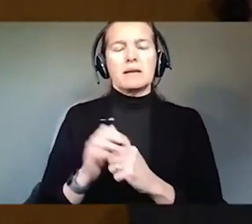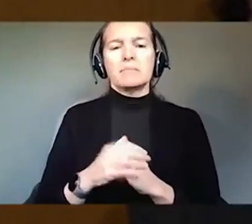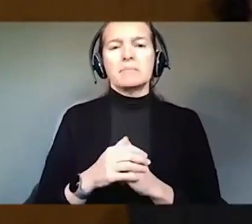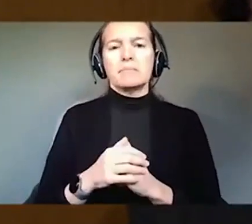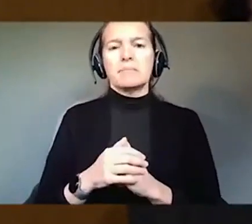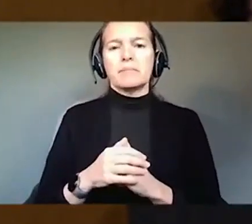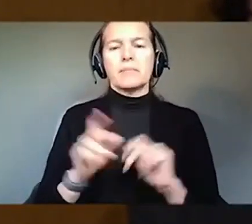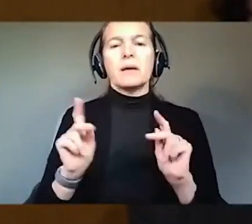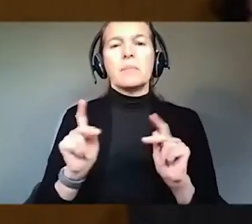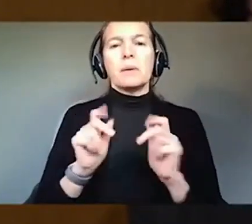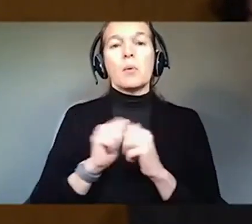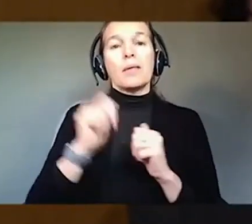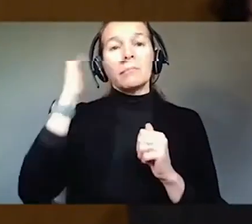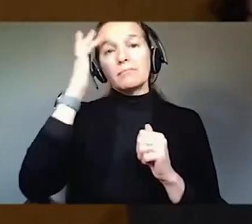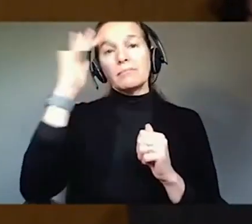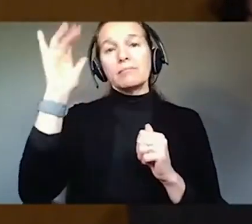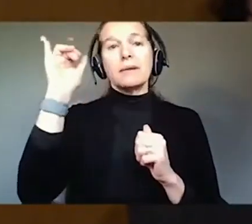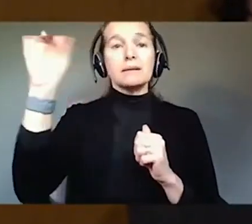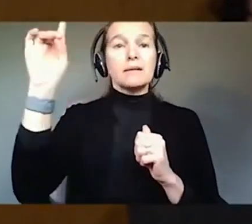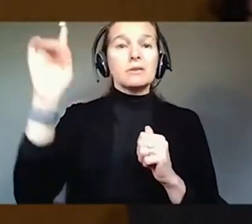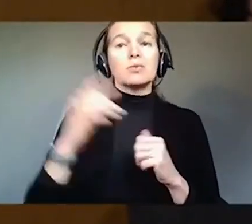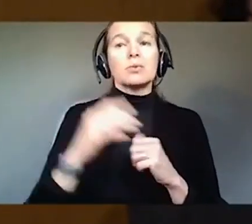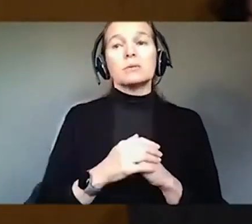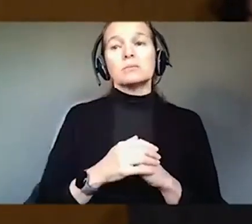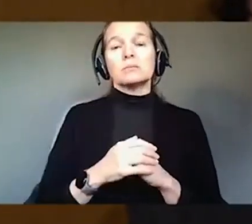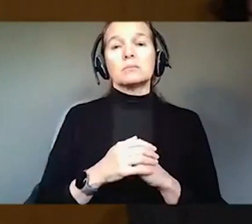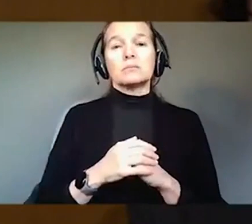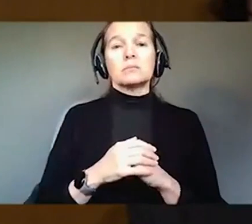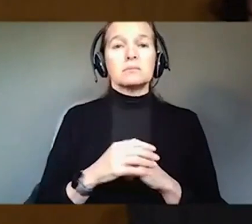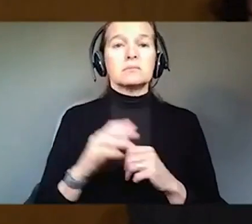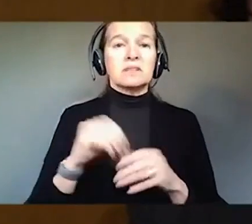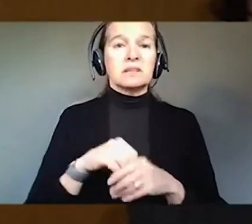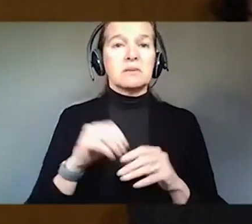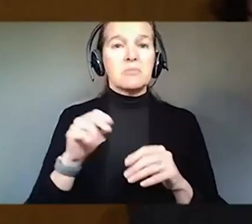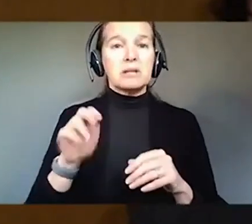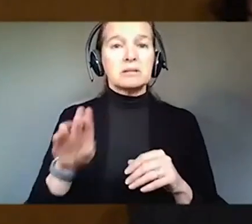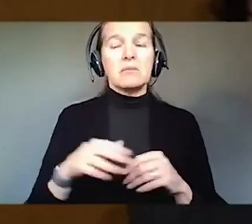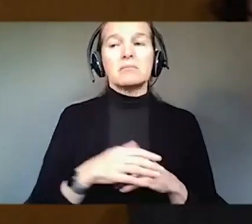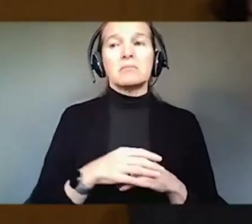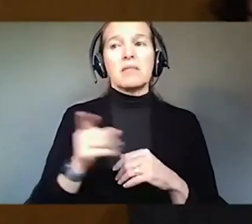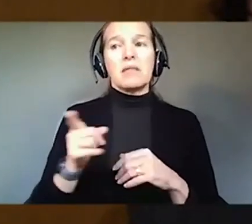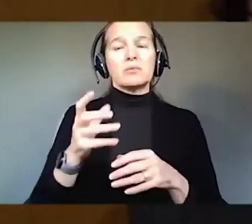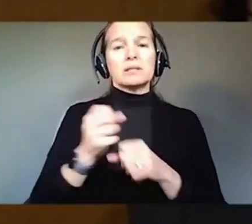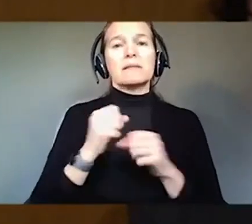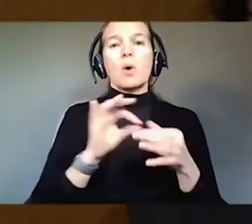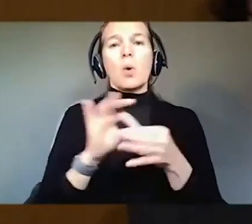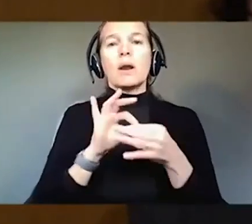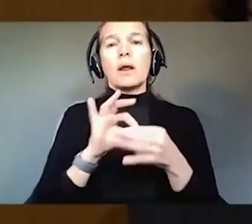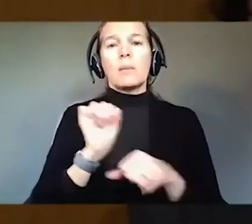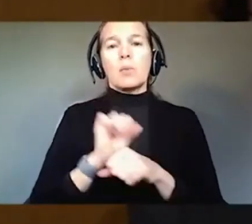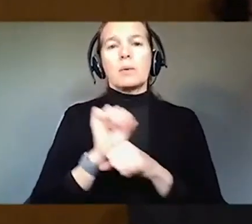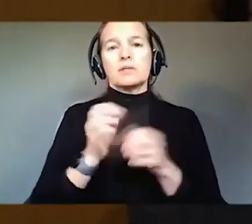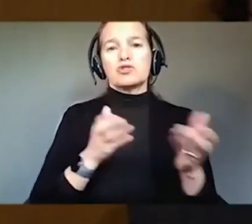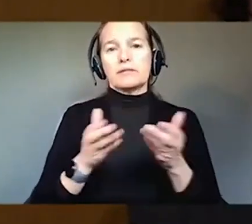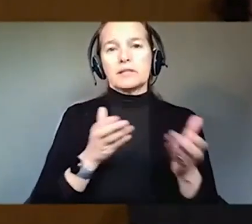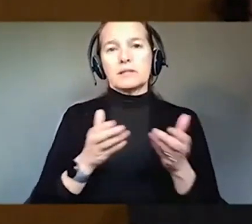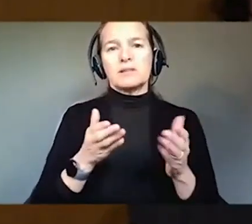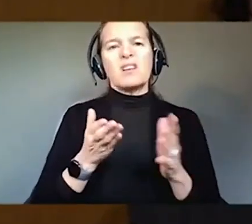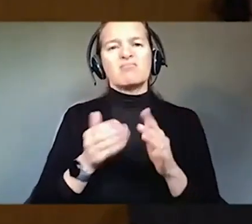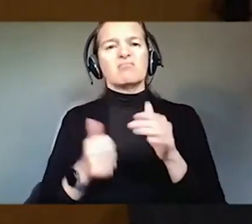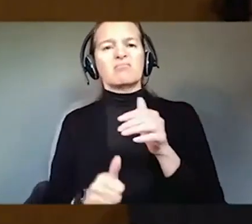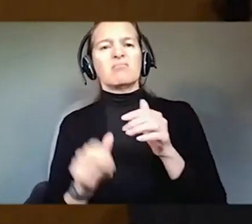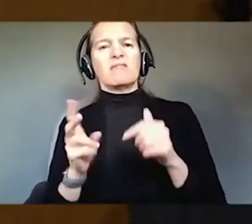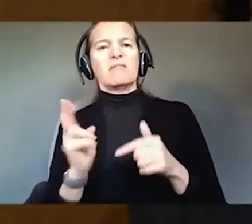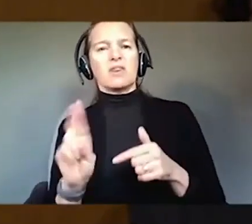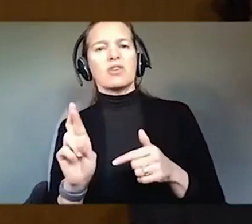Individuals with intellectual or developmental disabilities in the workforce in Nebraska receive coordinated employment services through vocational rehabilitation,